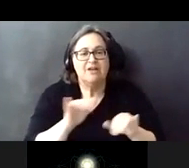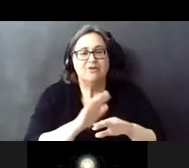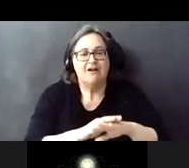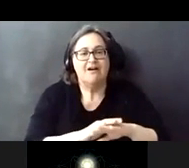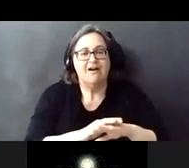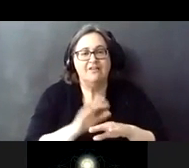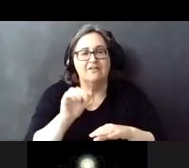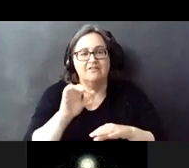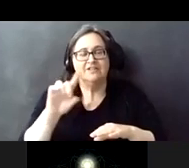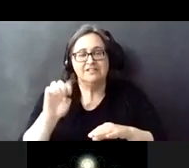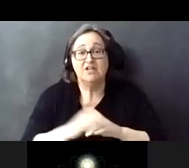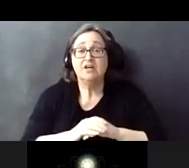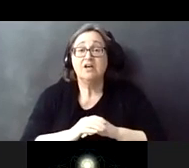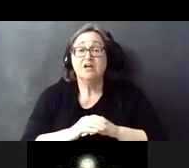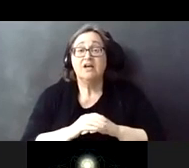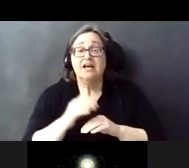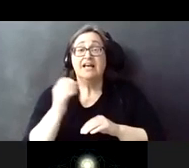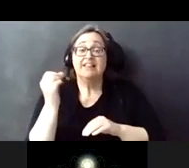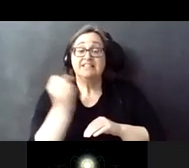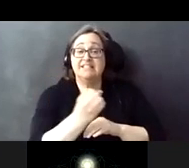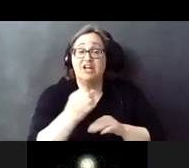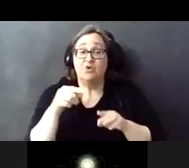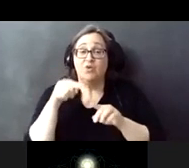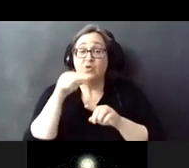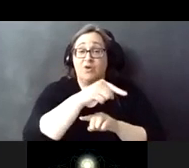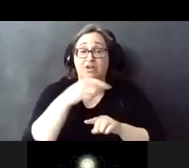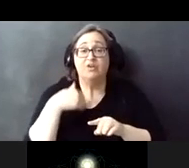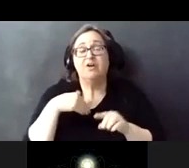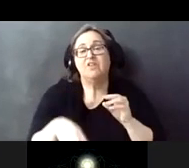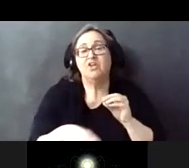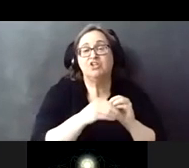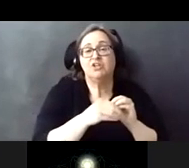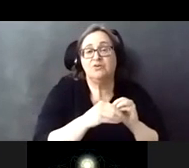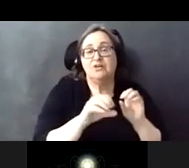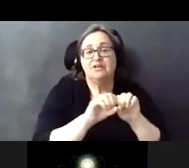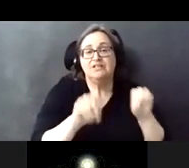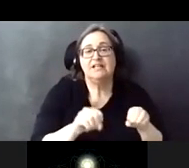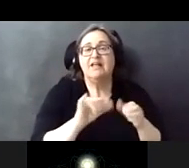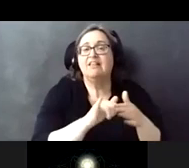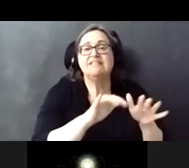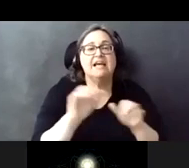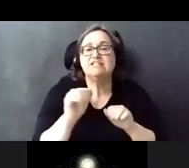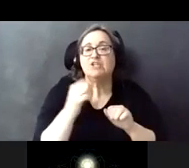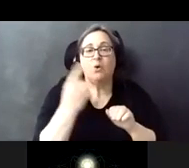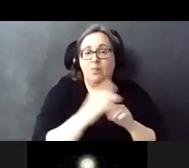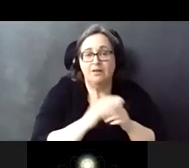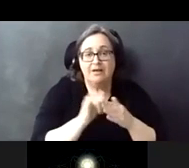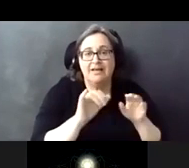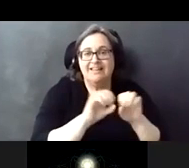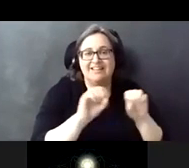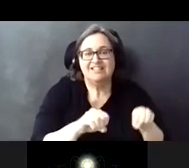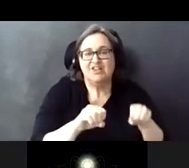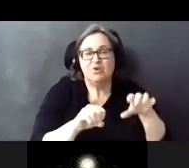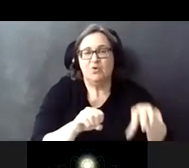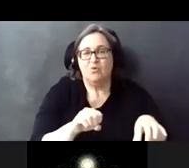Across the street on the south side of the street, there is the auxiliary station, which is an exit only. So this station is like